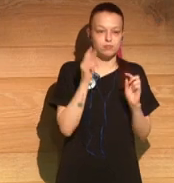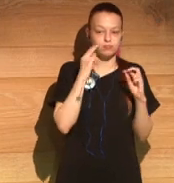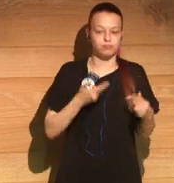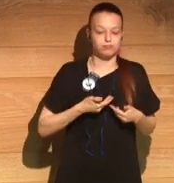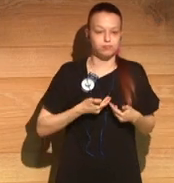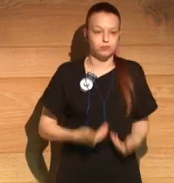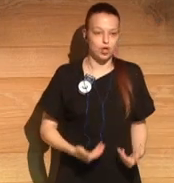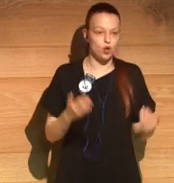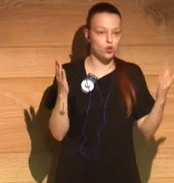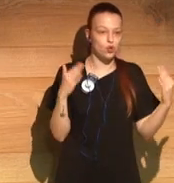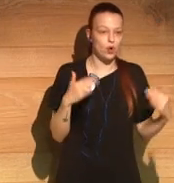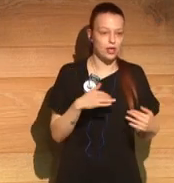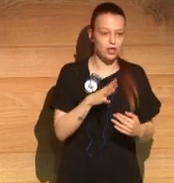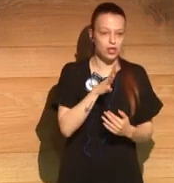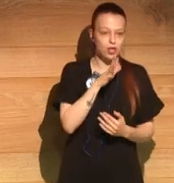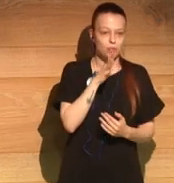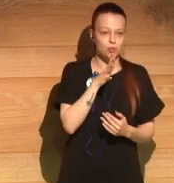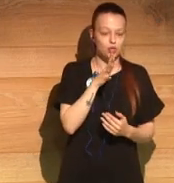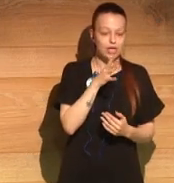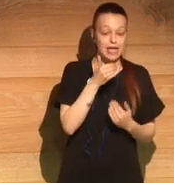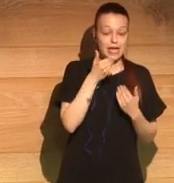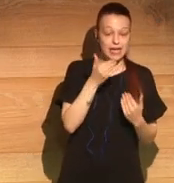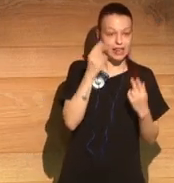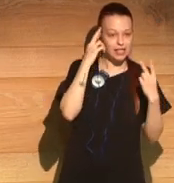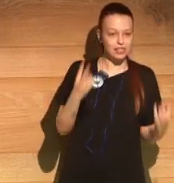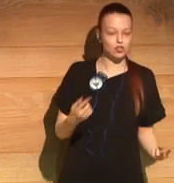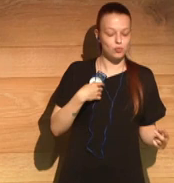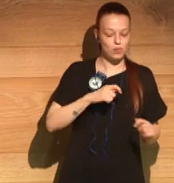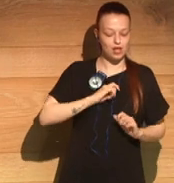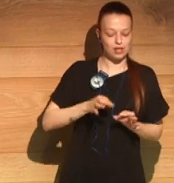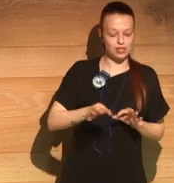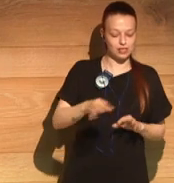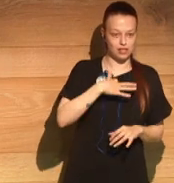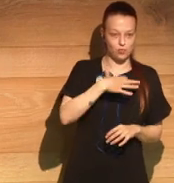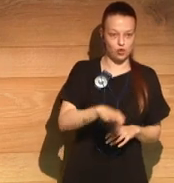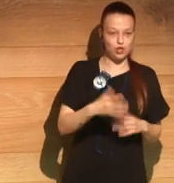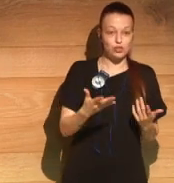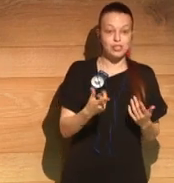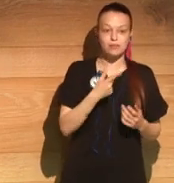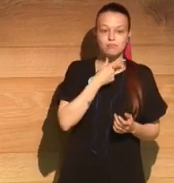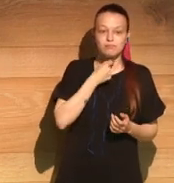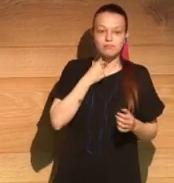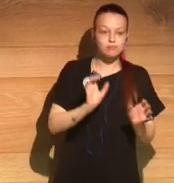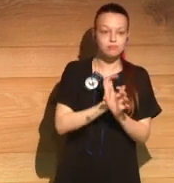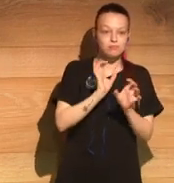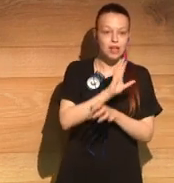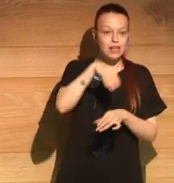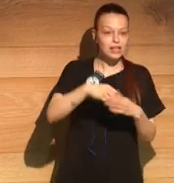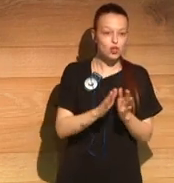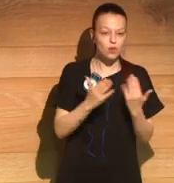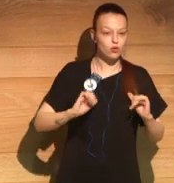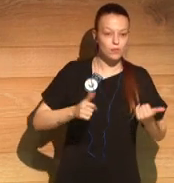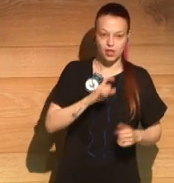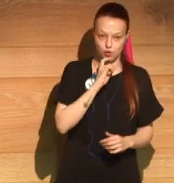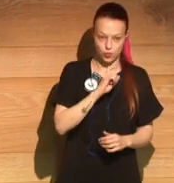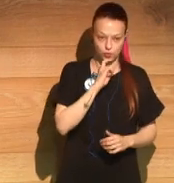And this sort of this this way that we can distance ourselves from it through humor. How was how